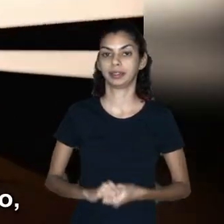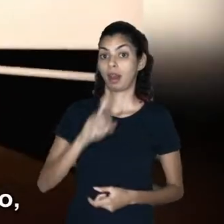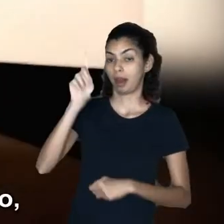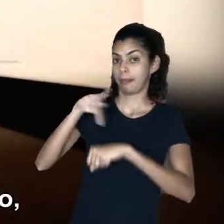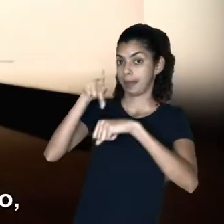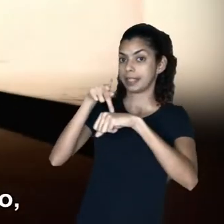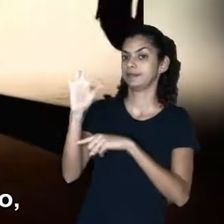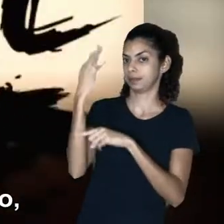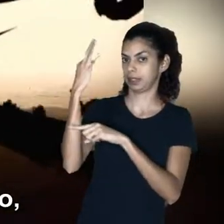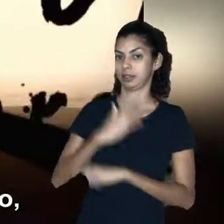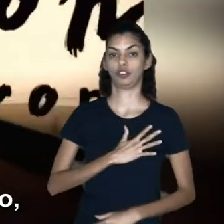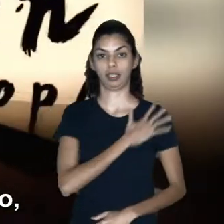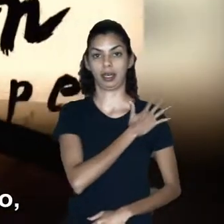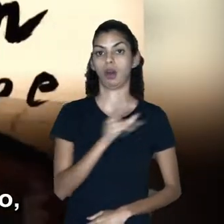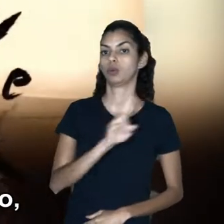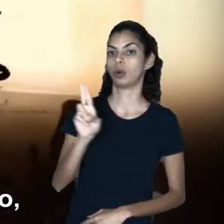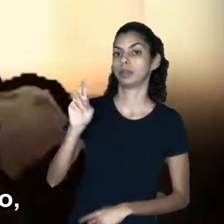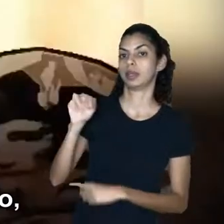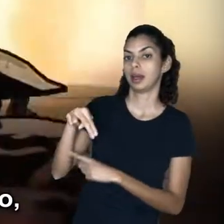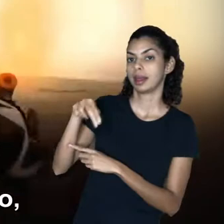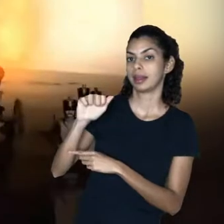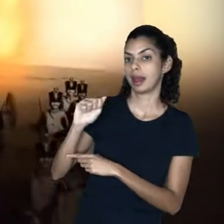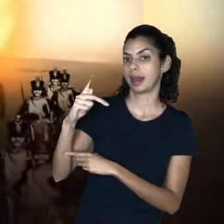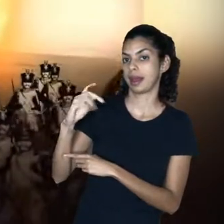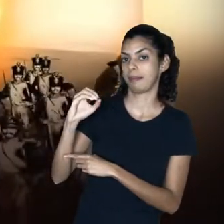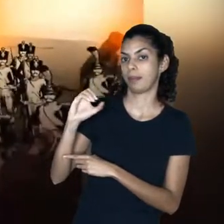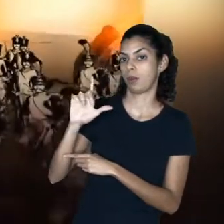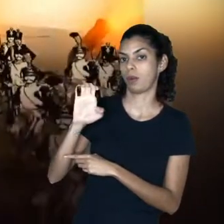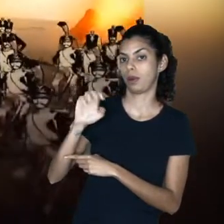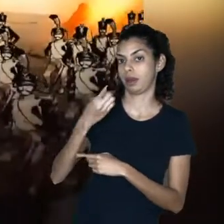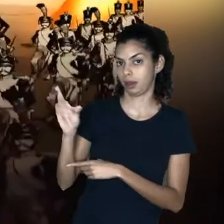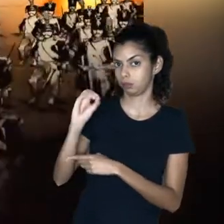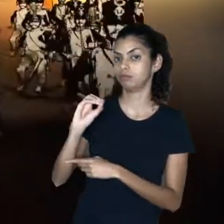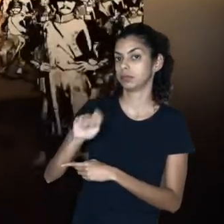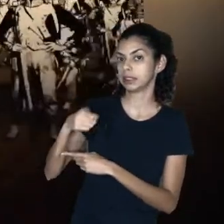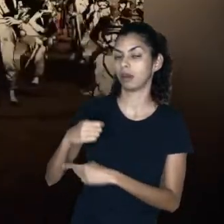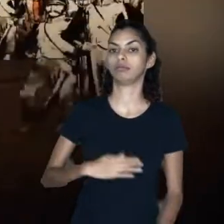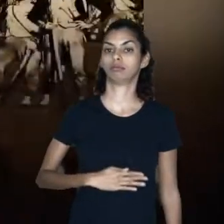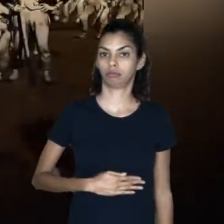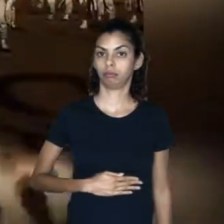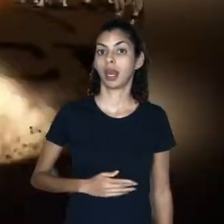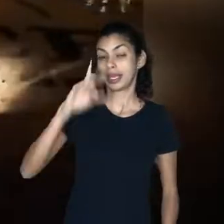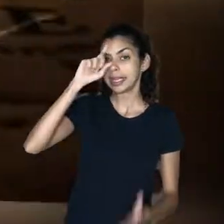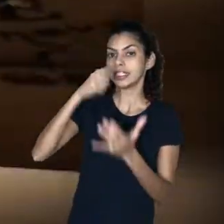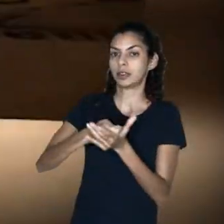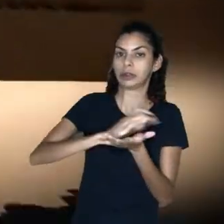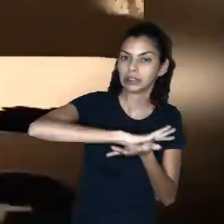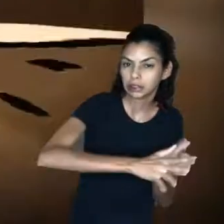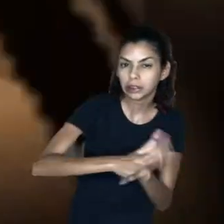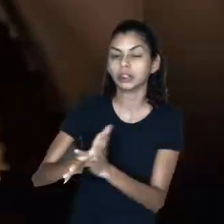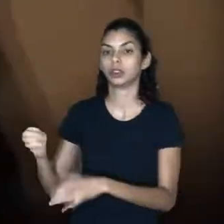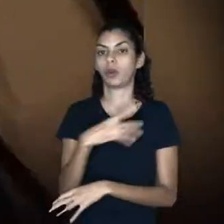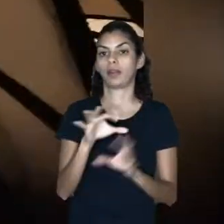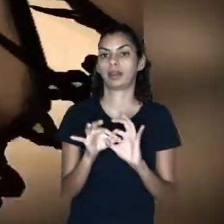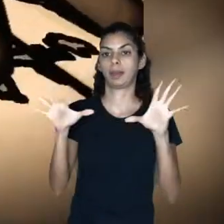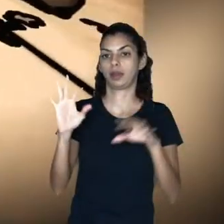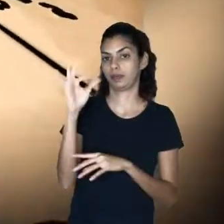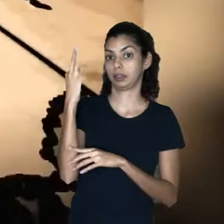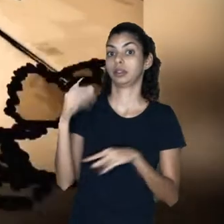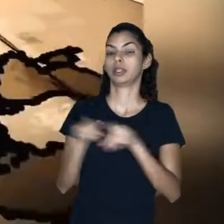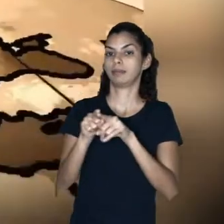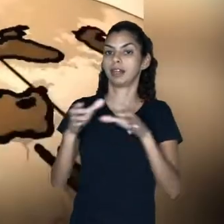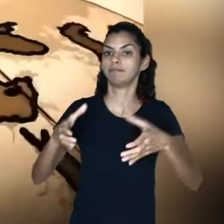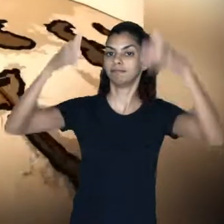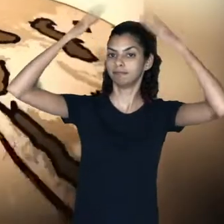In France, a general named Napoleon decided to overthrow the new French democracy and crown himself